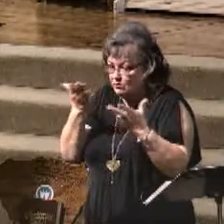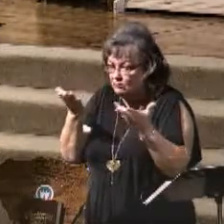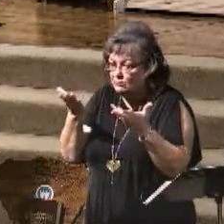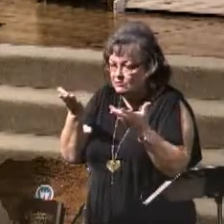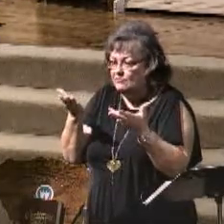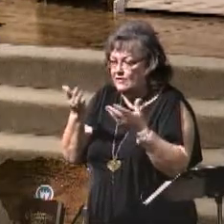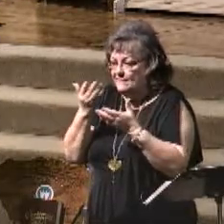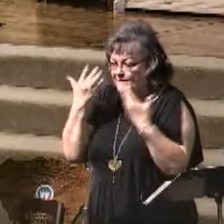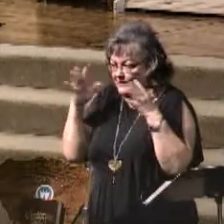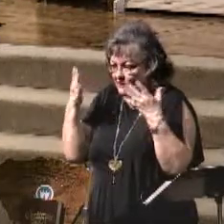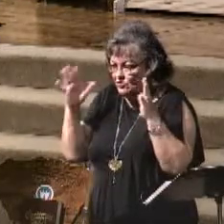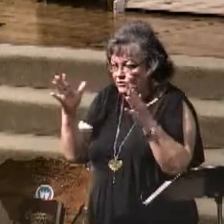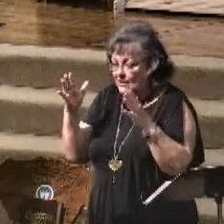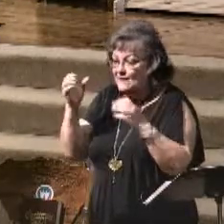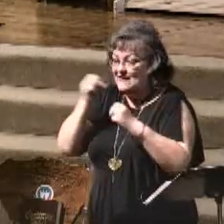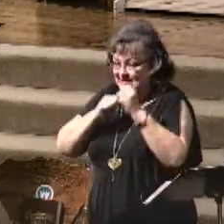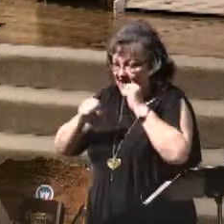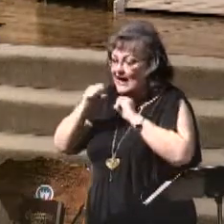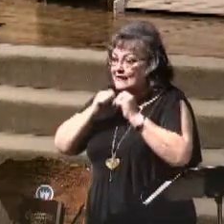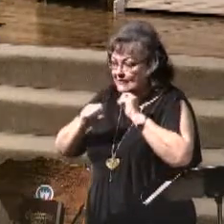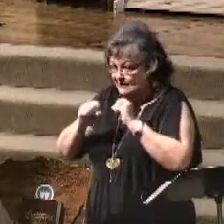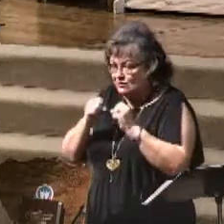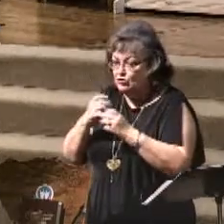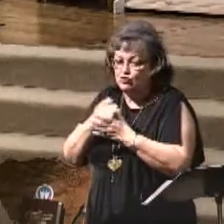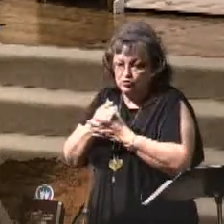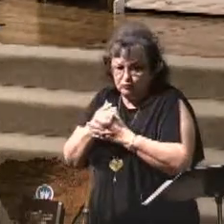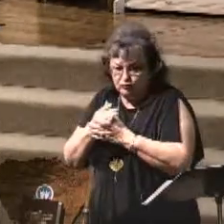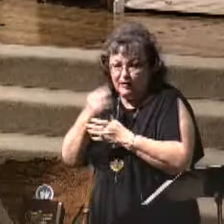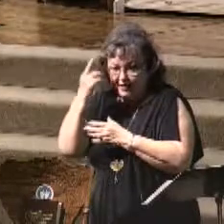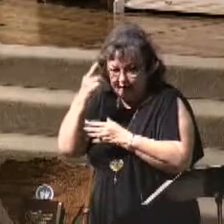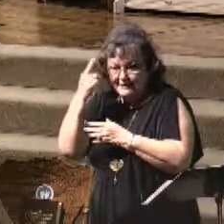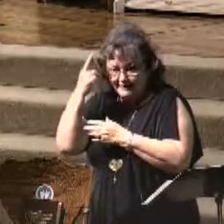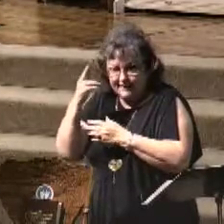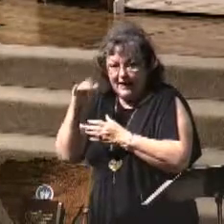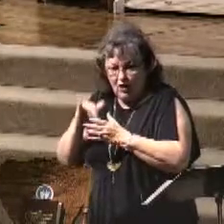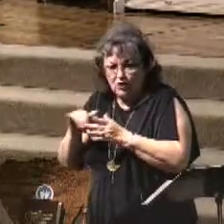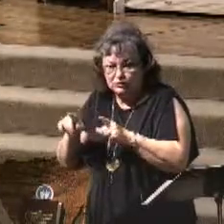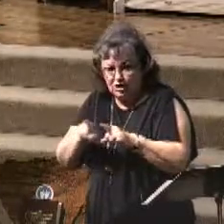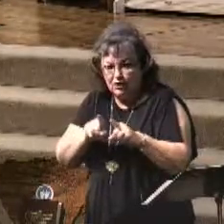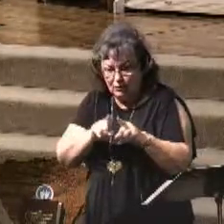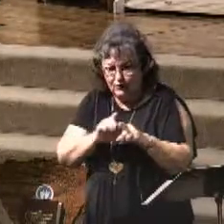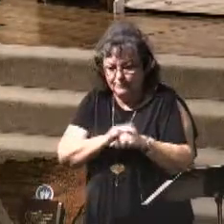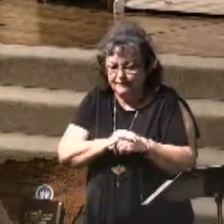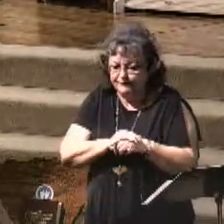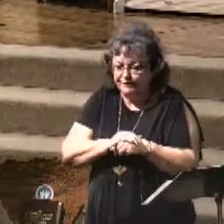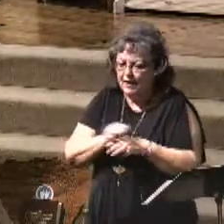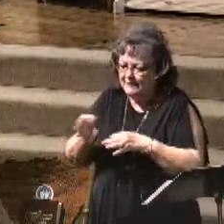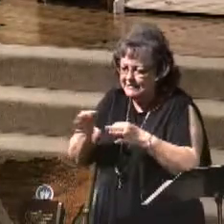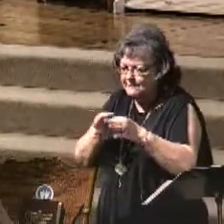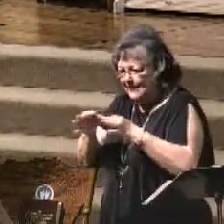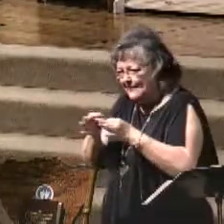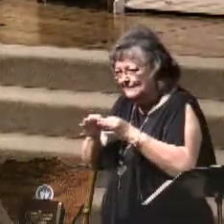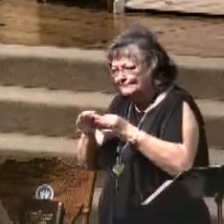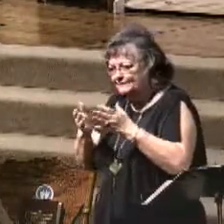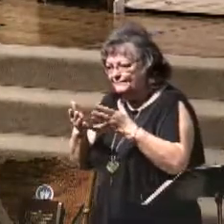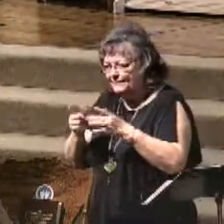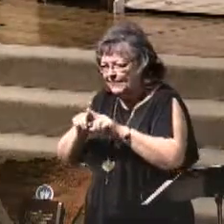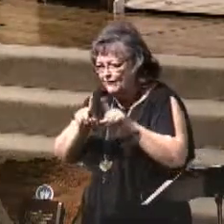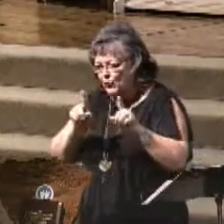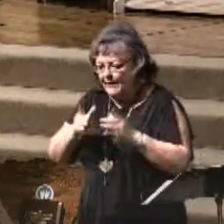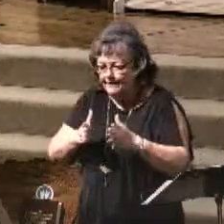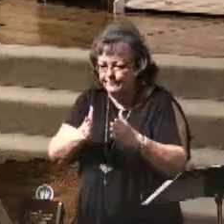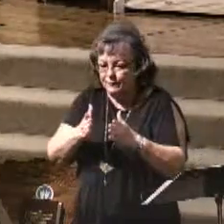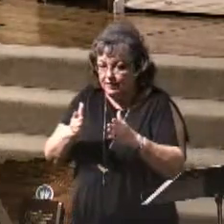And even the scientists are realizing that, and all this kind of thing. You know, let me explain it this way to us as a church.